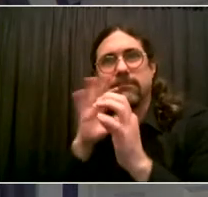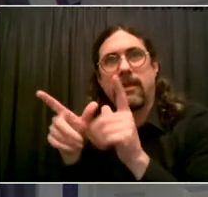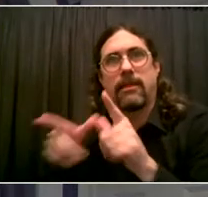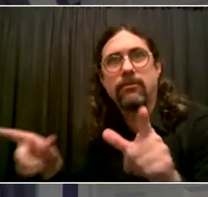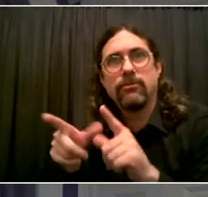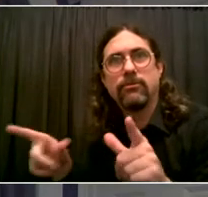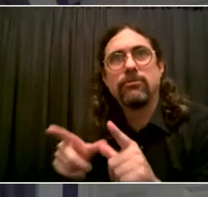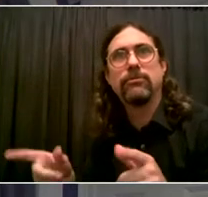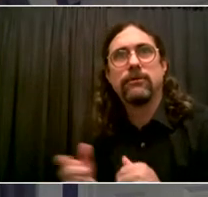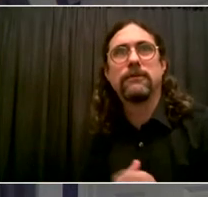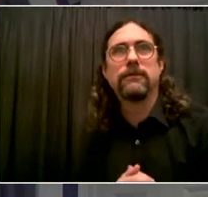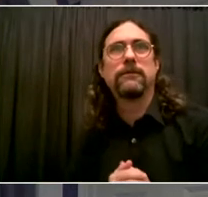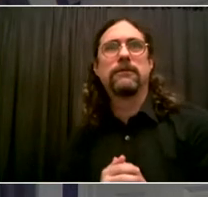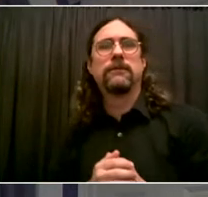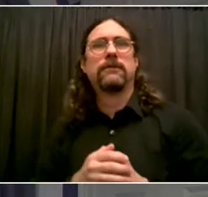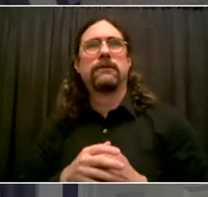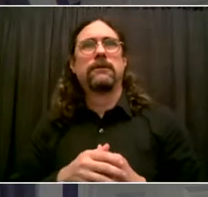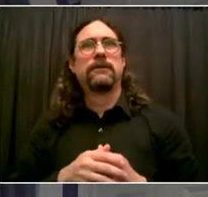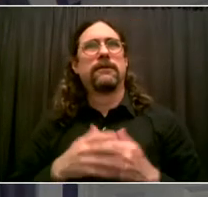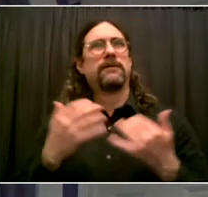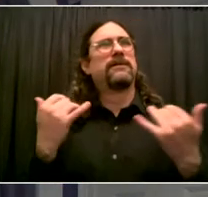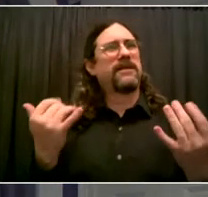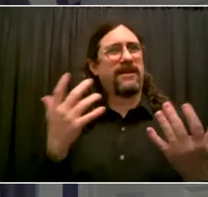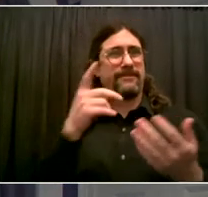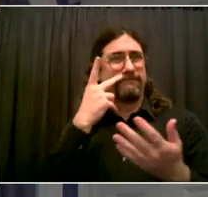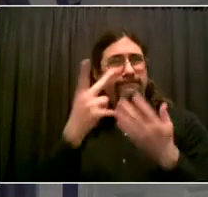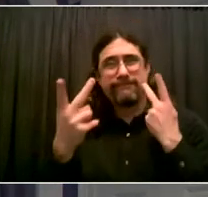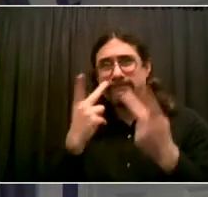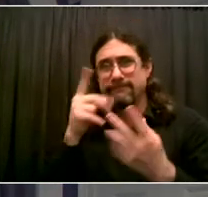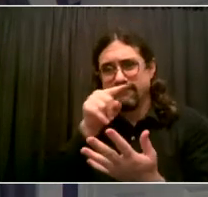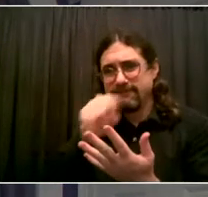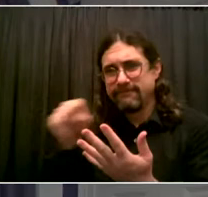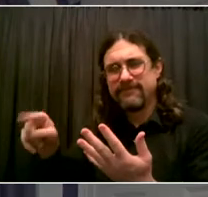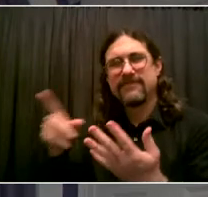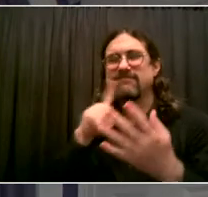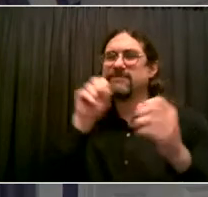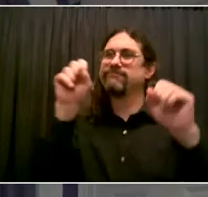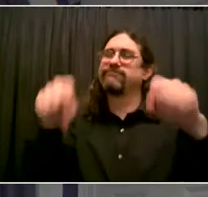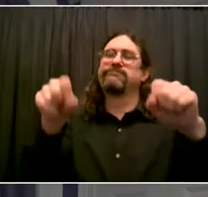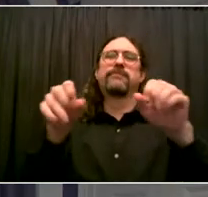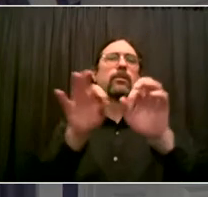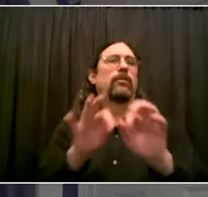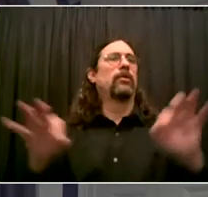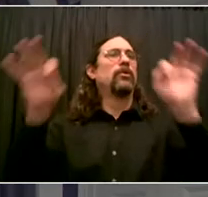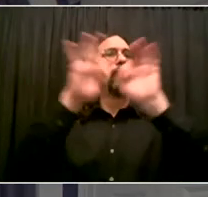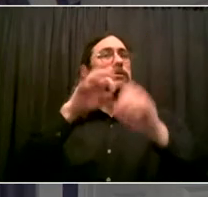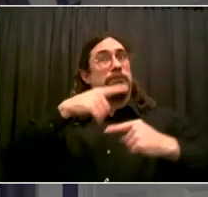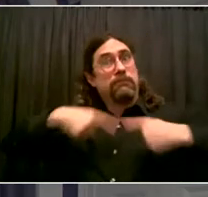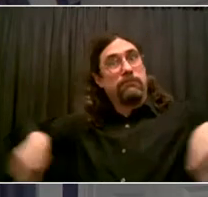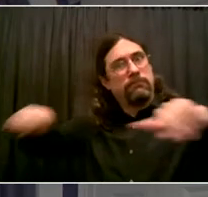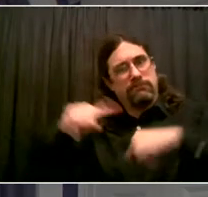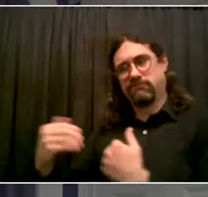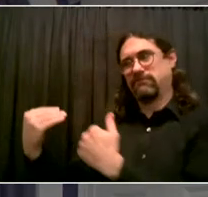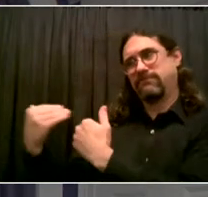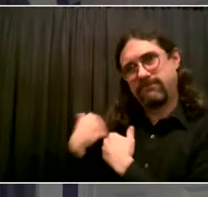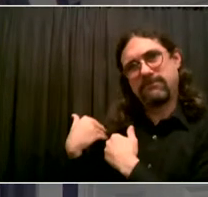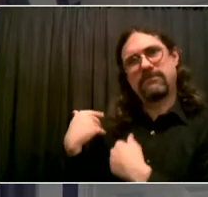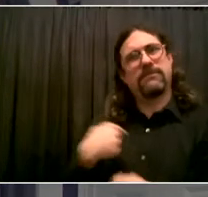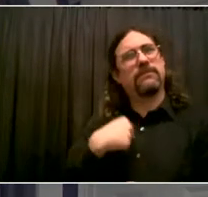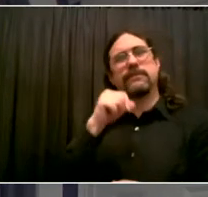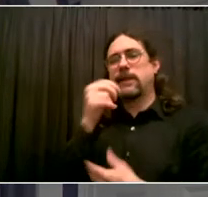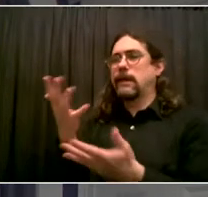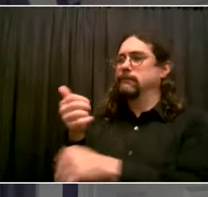barriers. We won't solve this problem in one day, but by providing the resources,